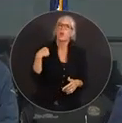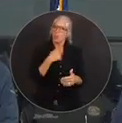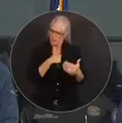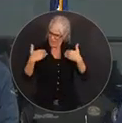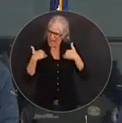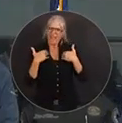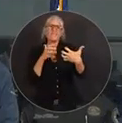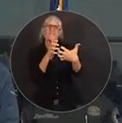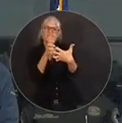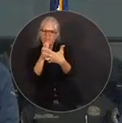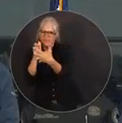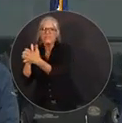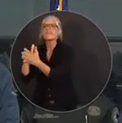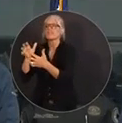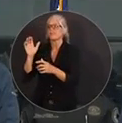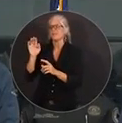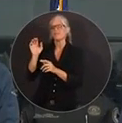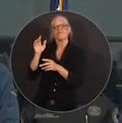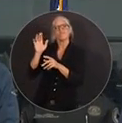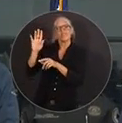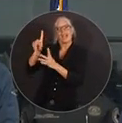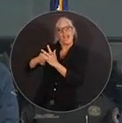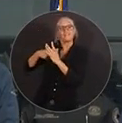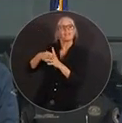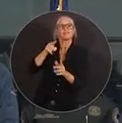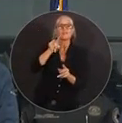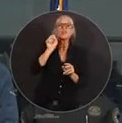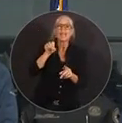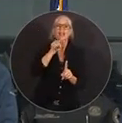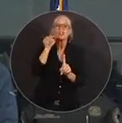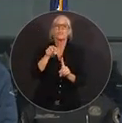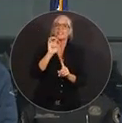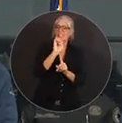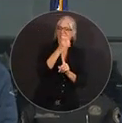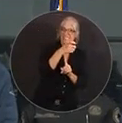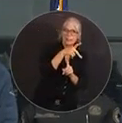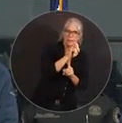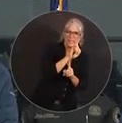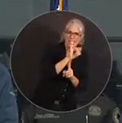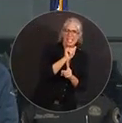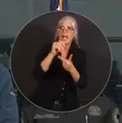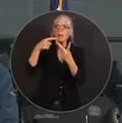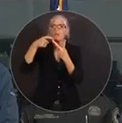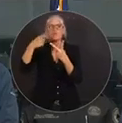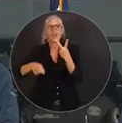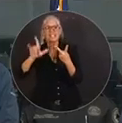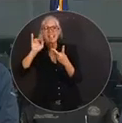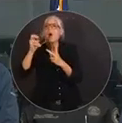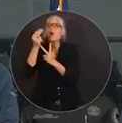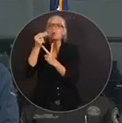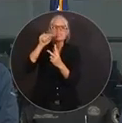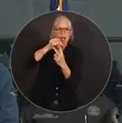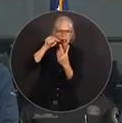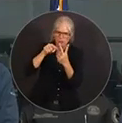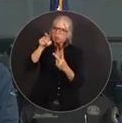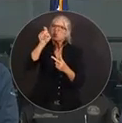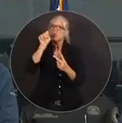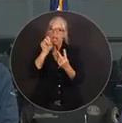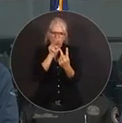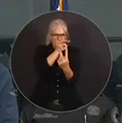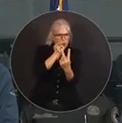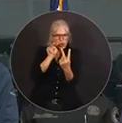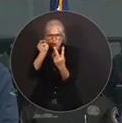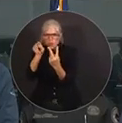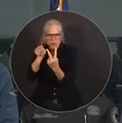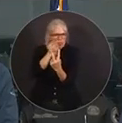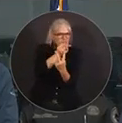activated through Visit Florida, both Expedia and Priceline. If you want to access these modules, you can go to